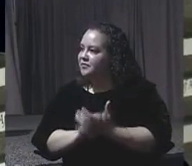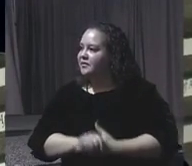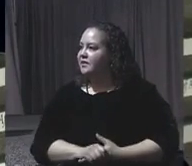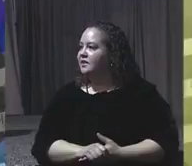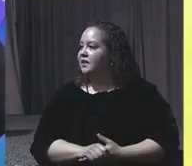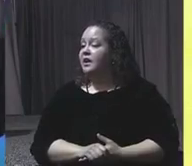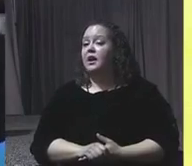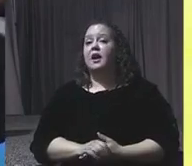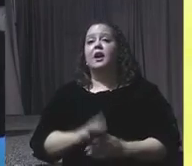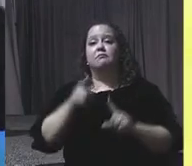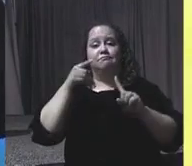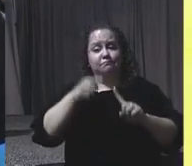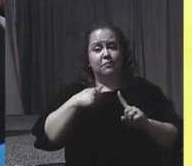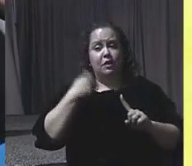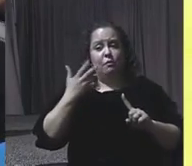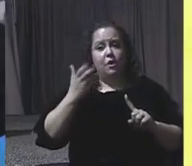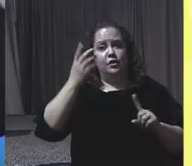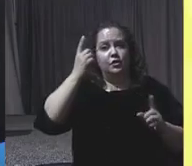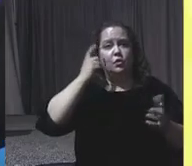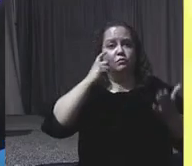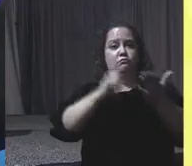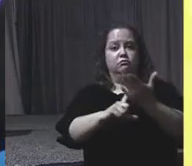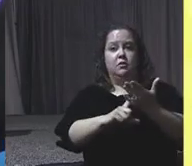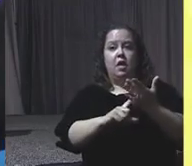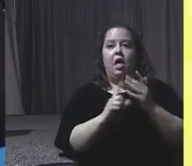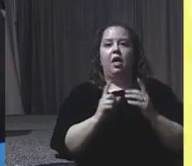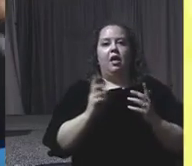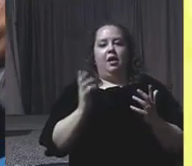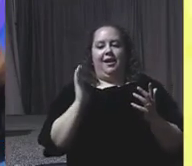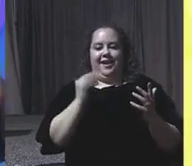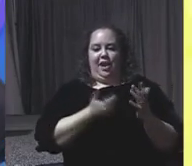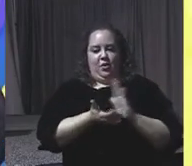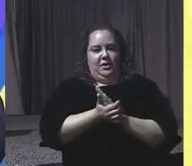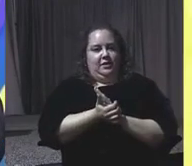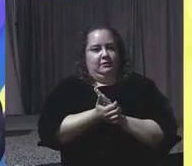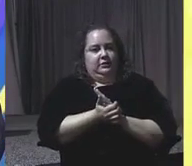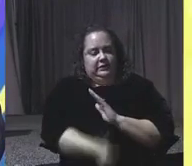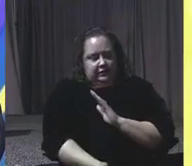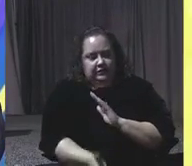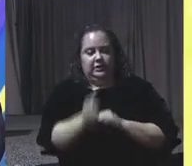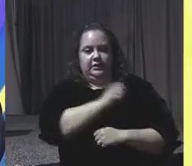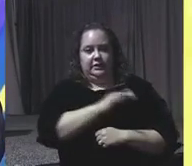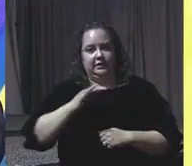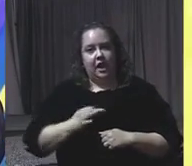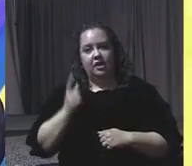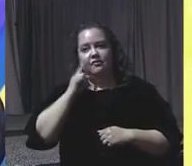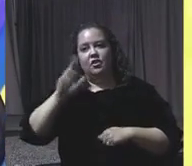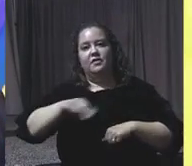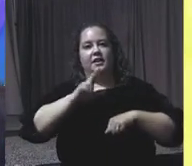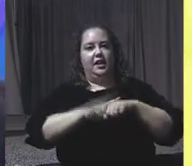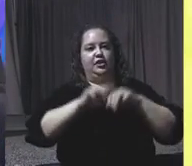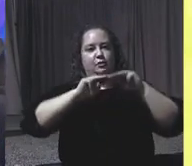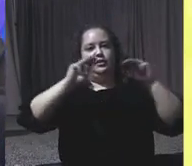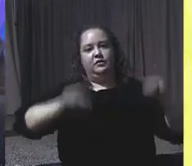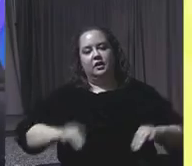And I especially want to acknowledge the gifted staff of the National Museum of African American History and Culture.